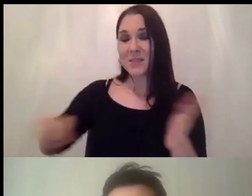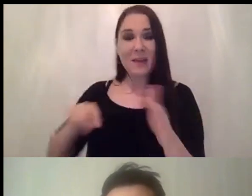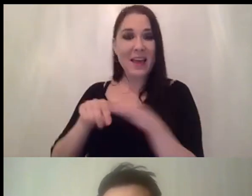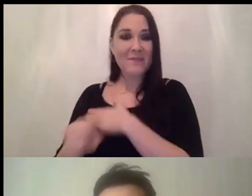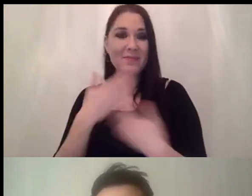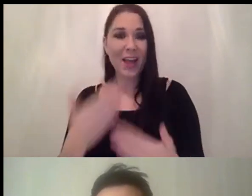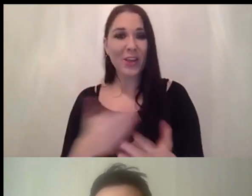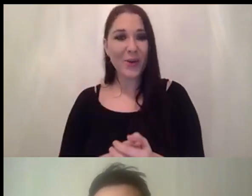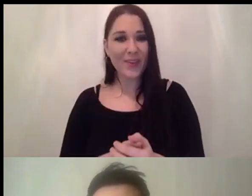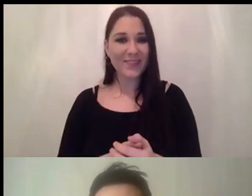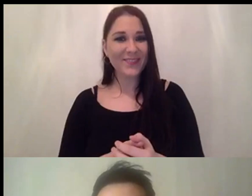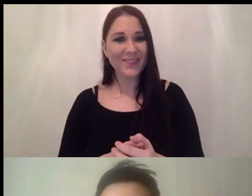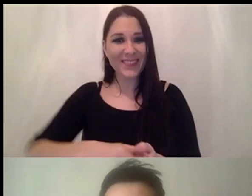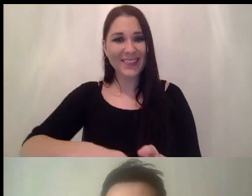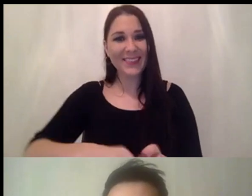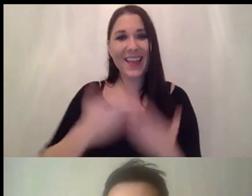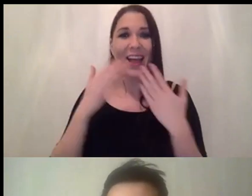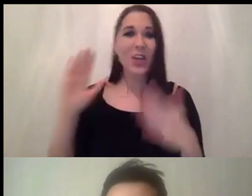thank you all